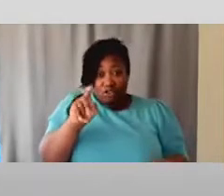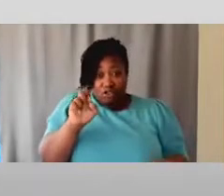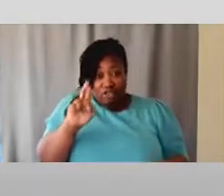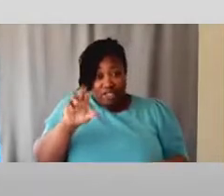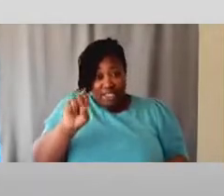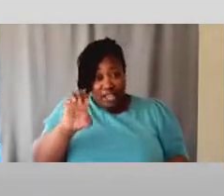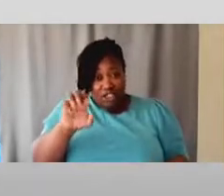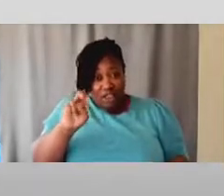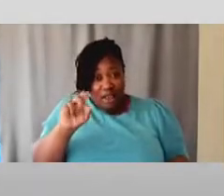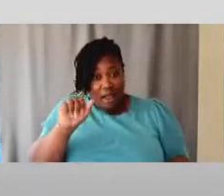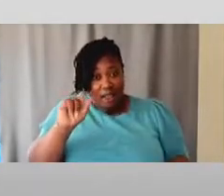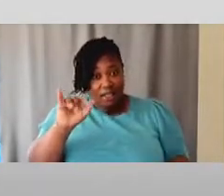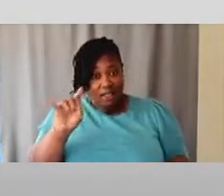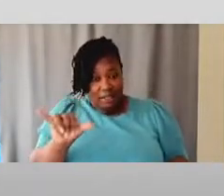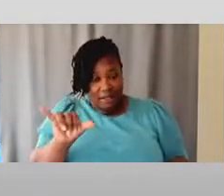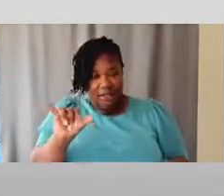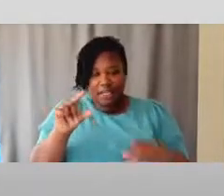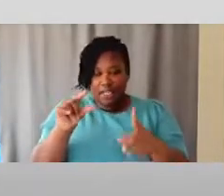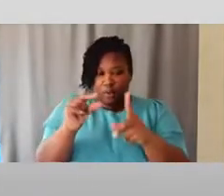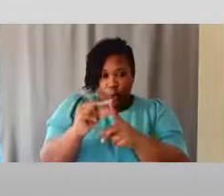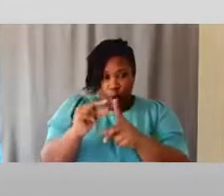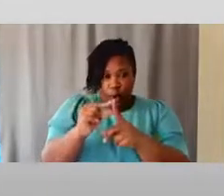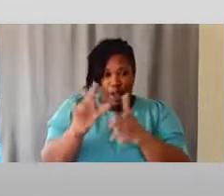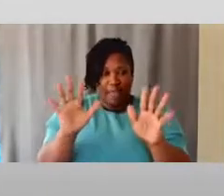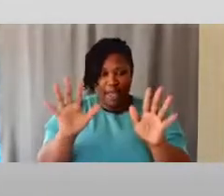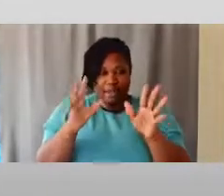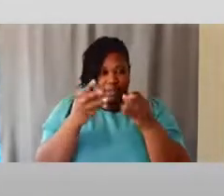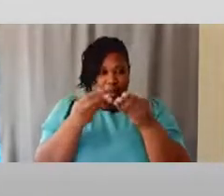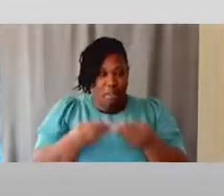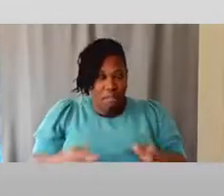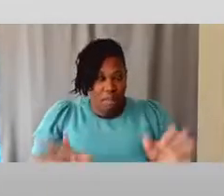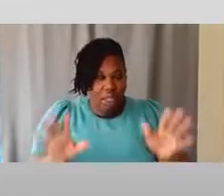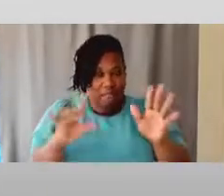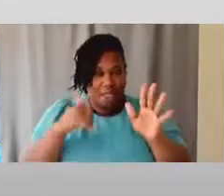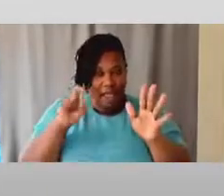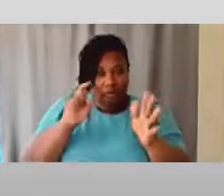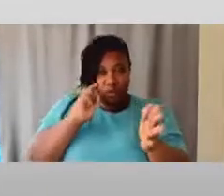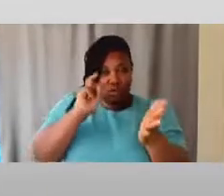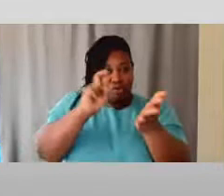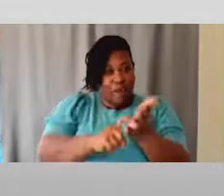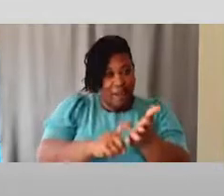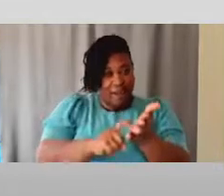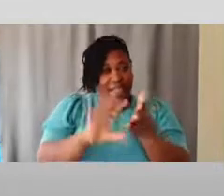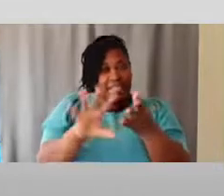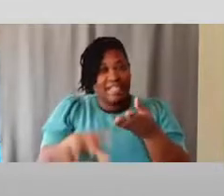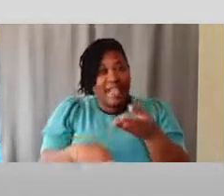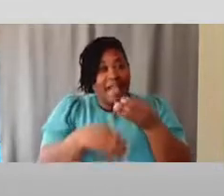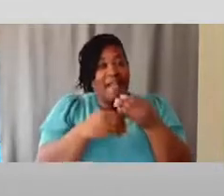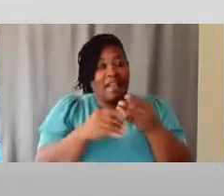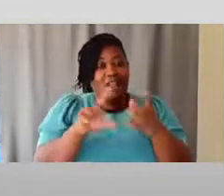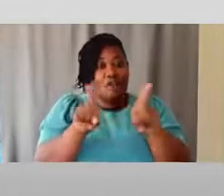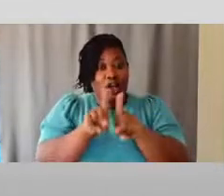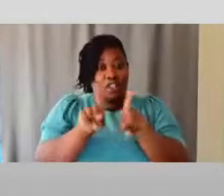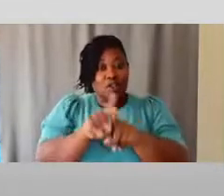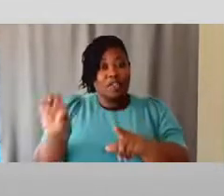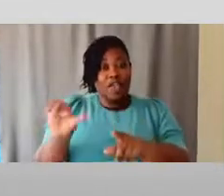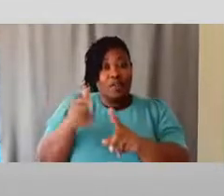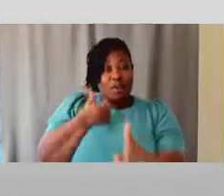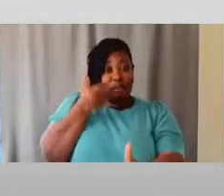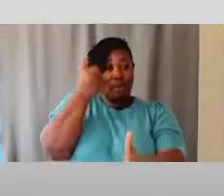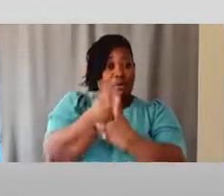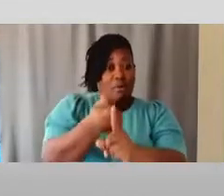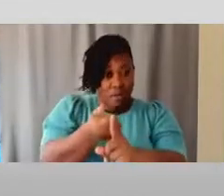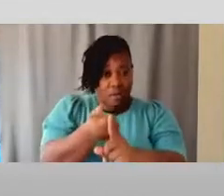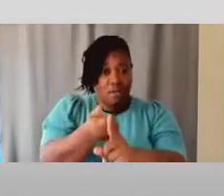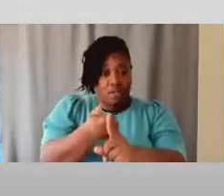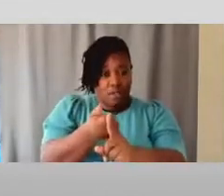lost at times. And it's the fact that we must recognize the additive and exponential impact on having